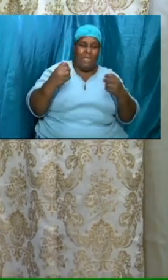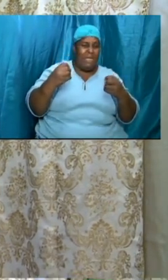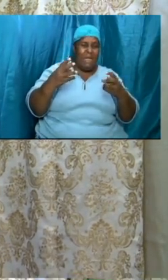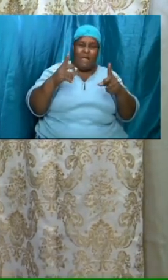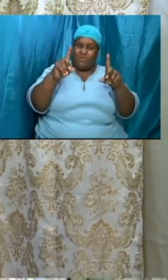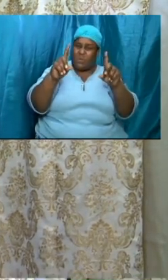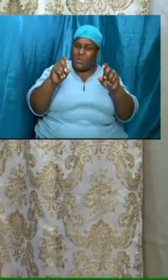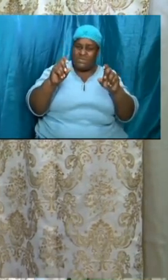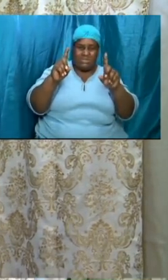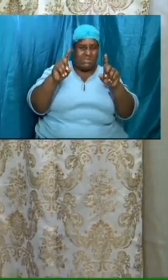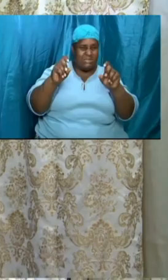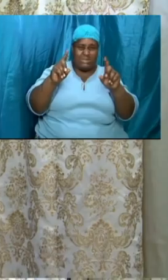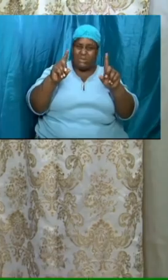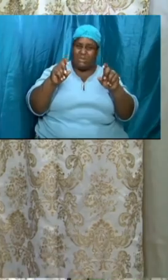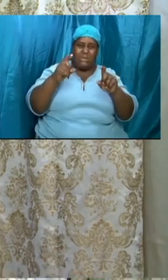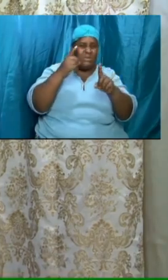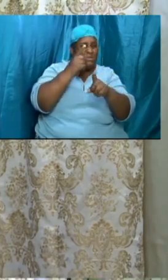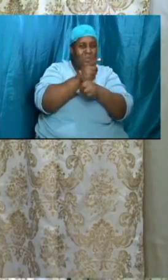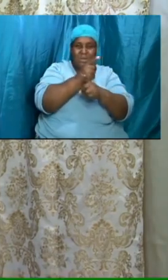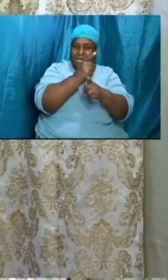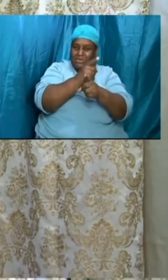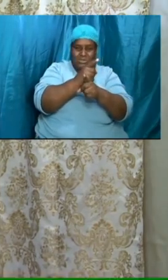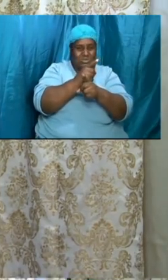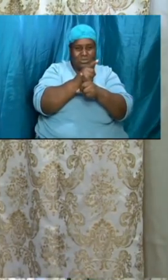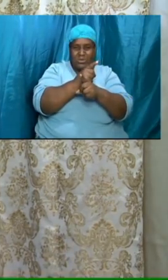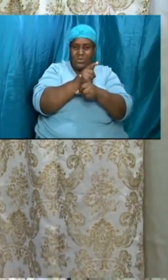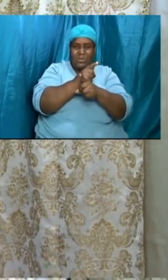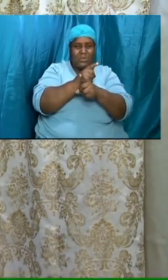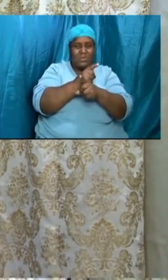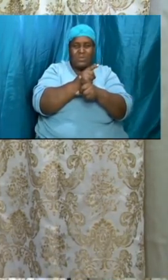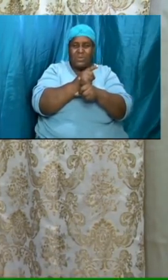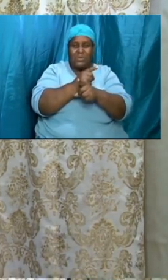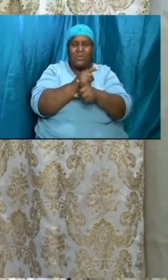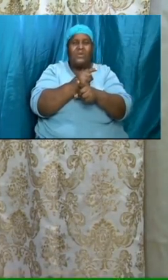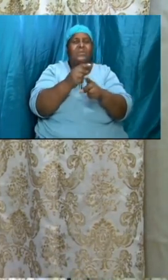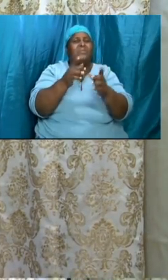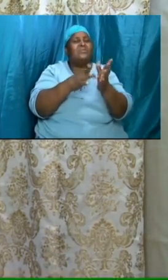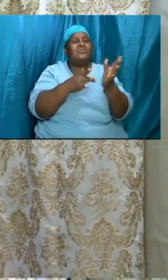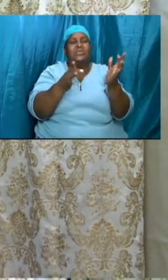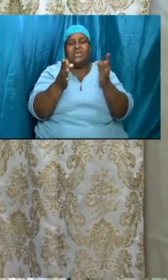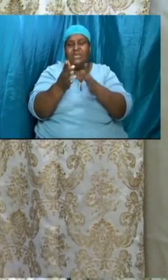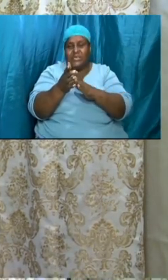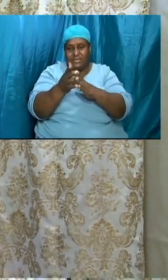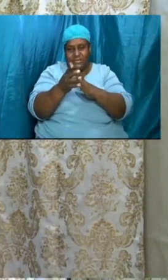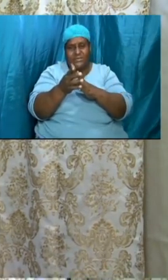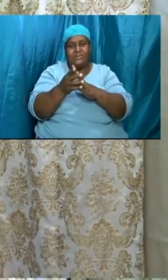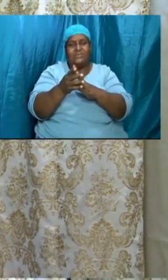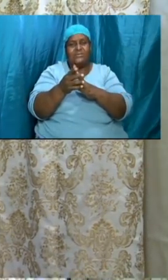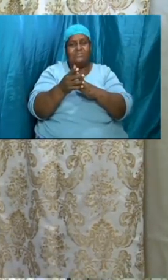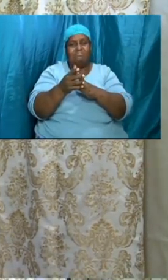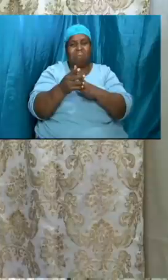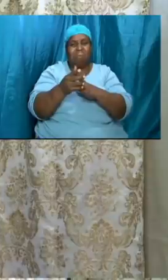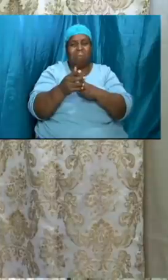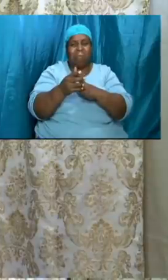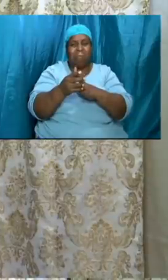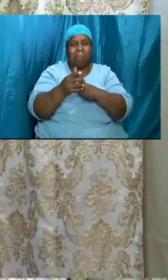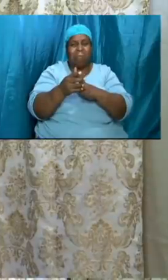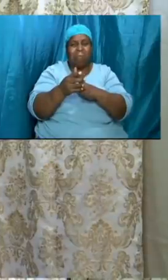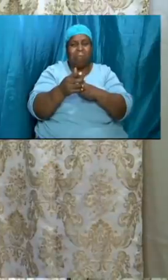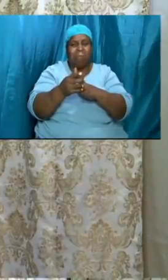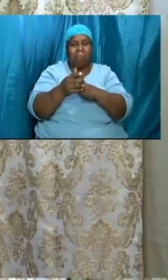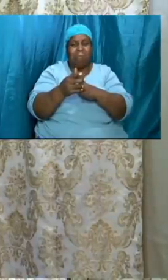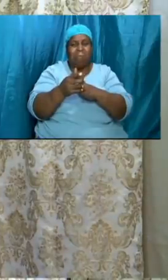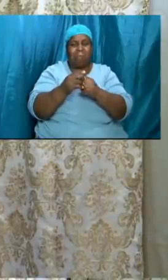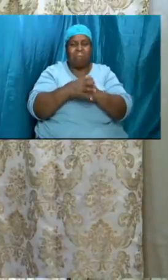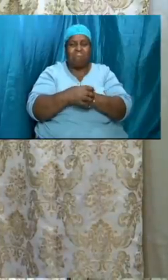to talk to the king about as it relates to our lives so let us look at the first